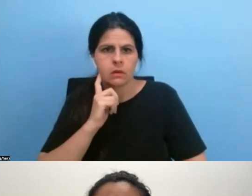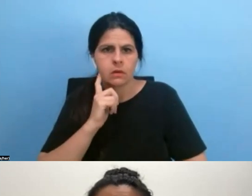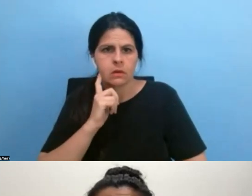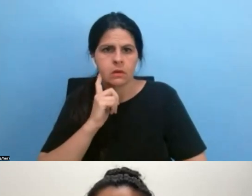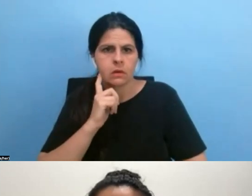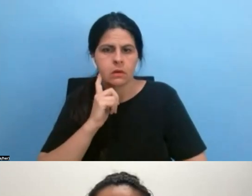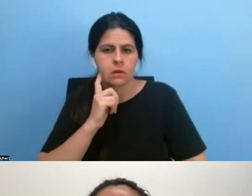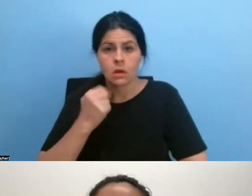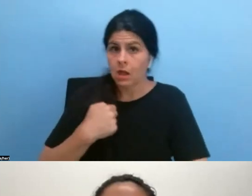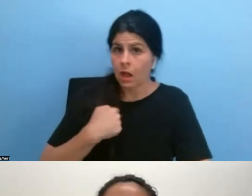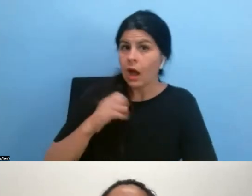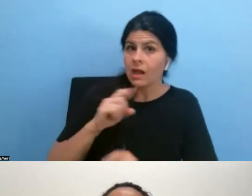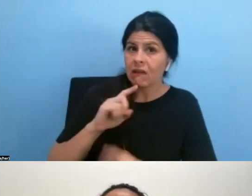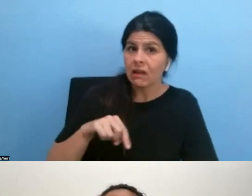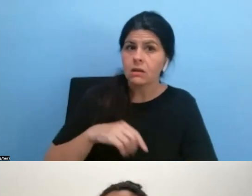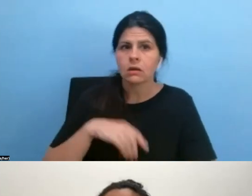I can answer.